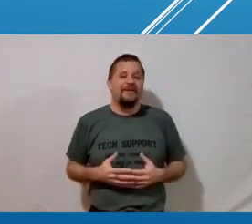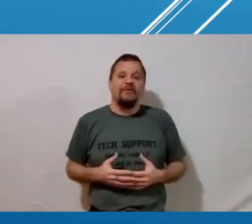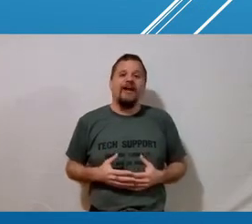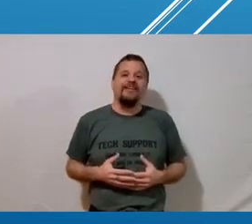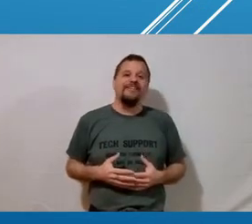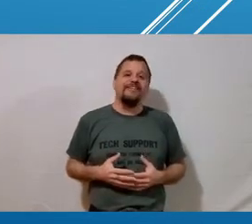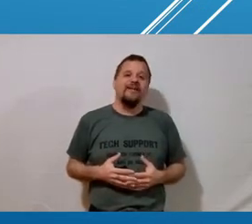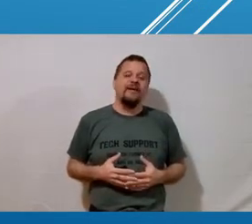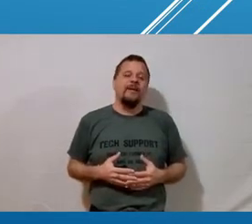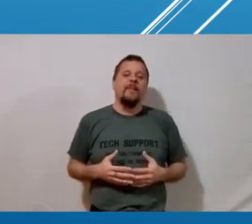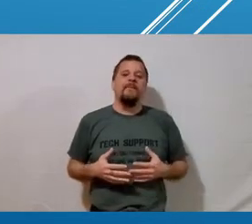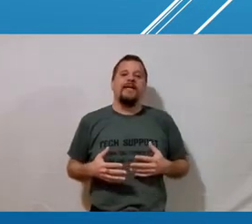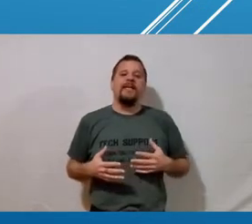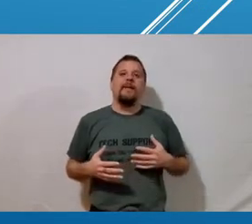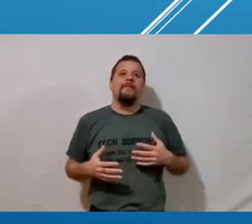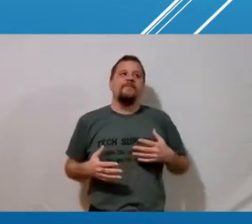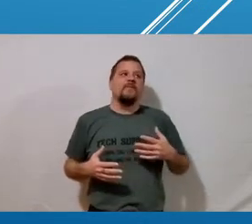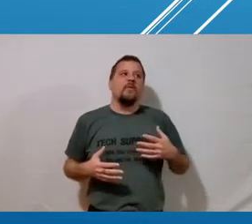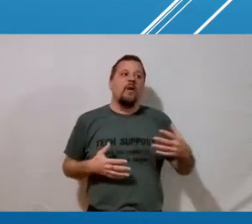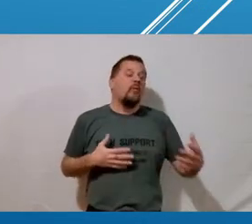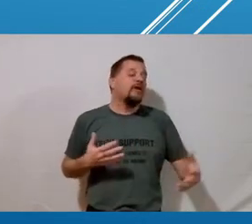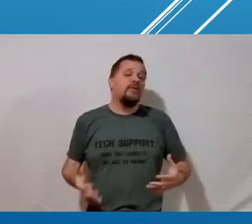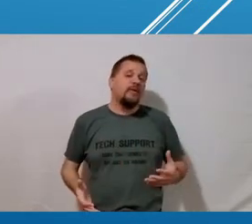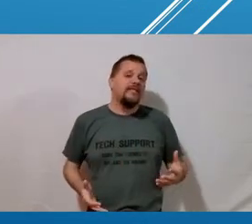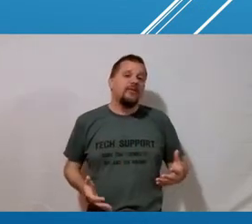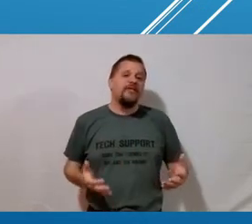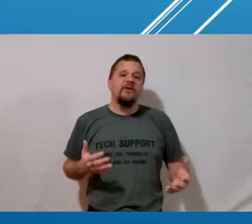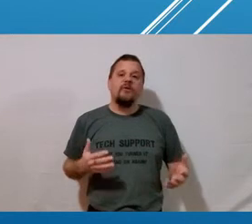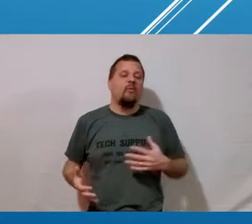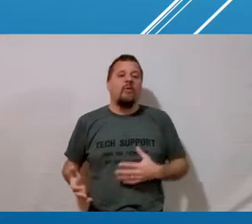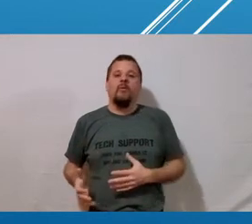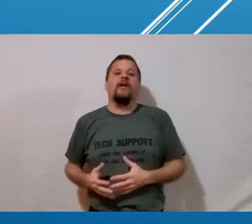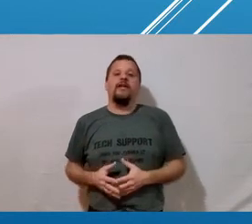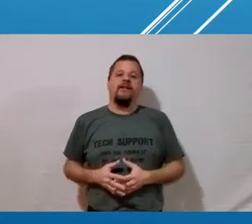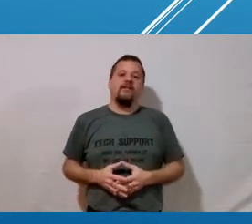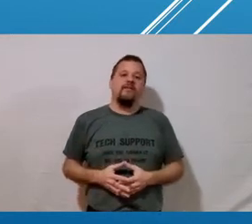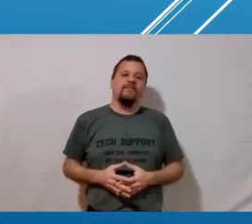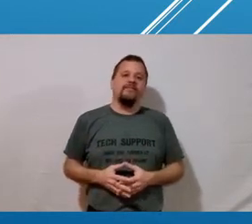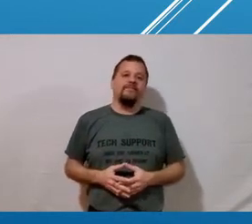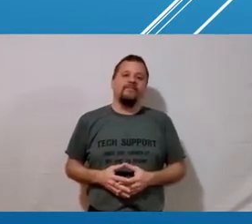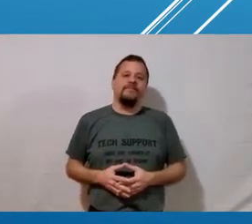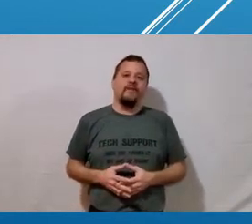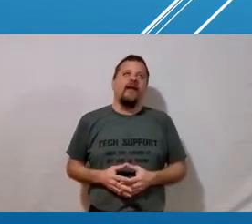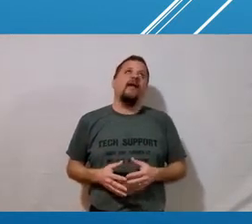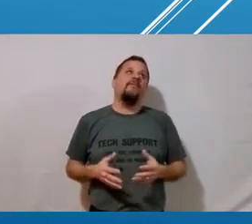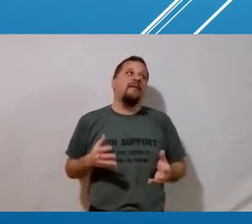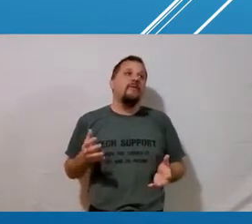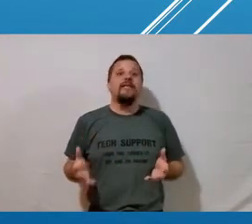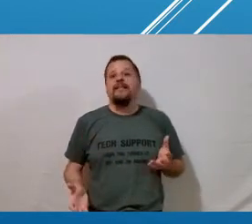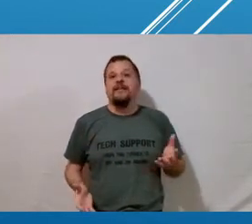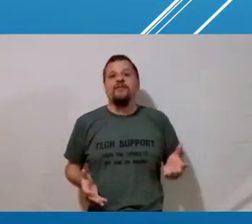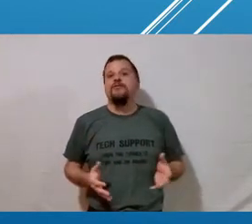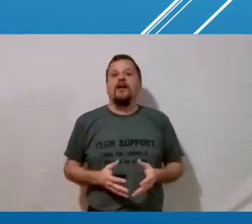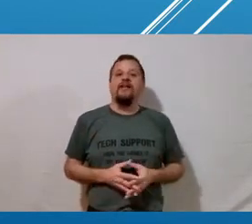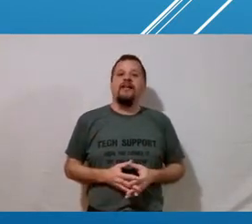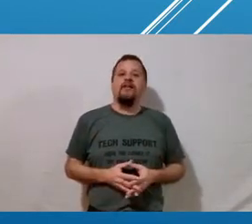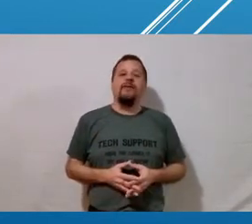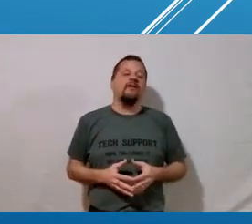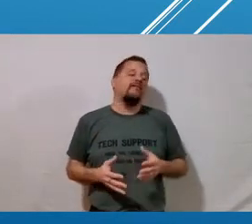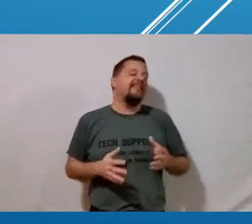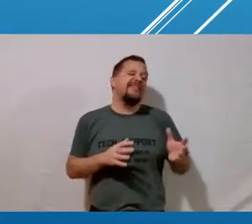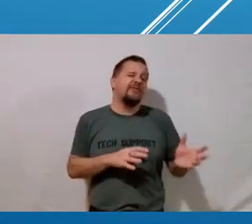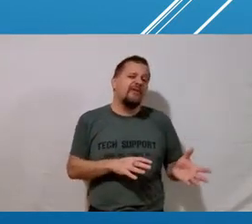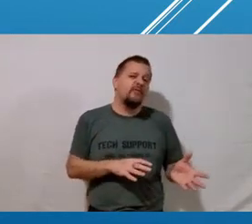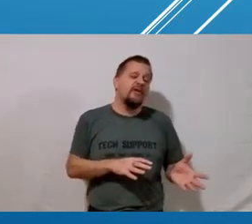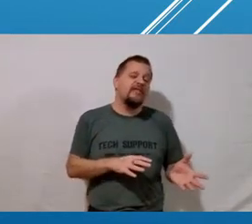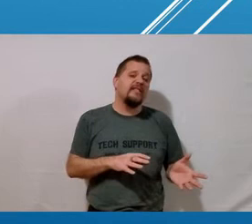and it takes a lot of practice but what worked in one situation won't work in another and maybe we get there through trial